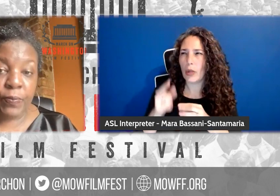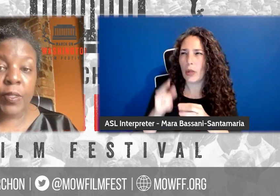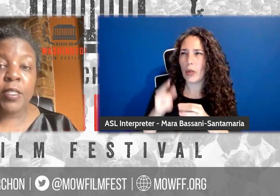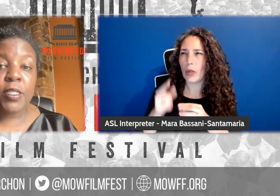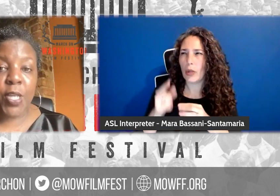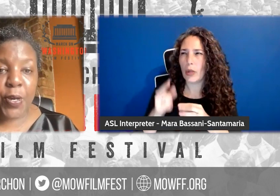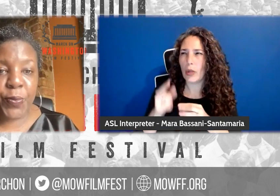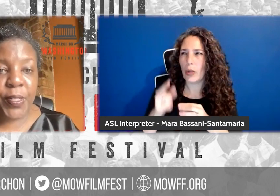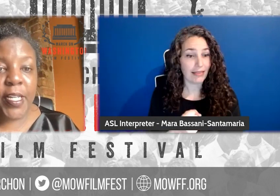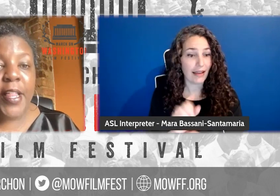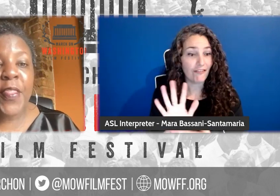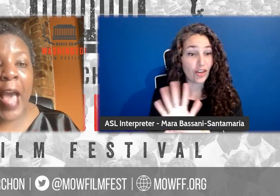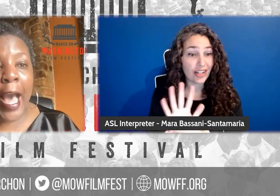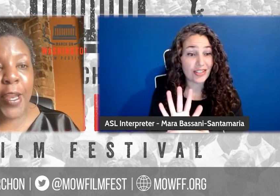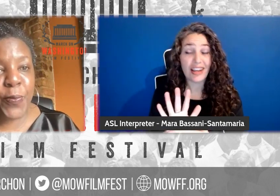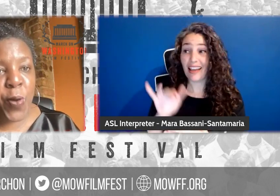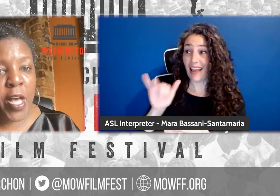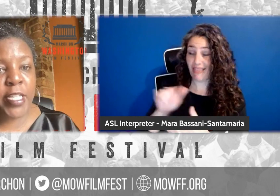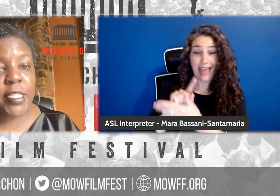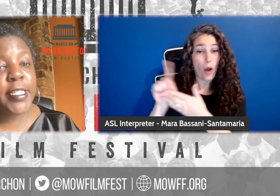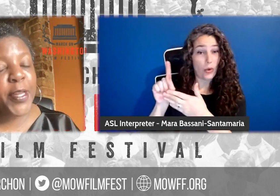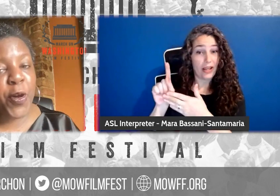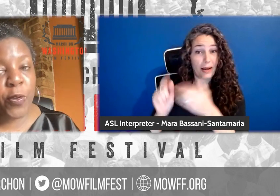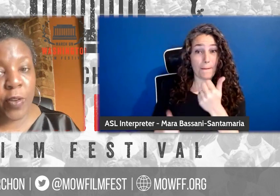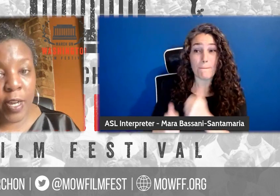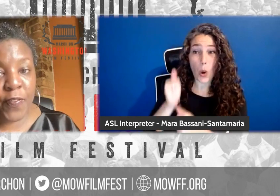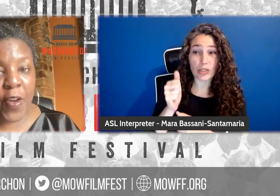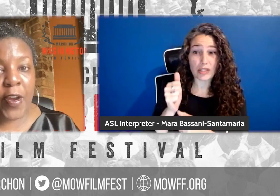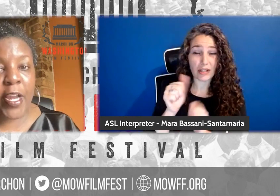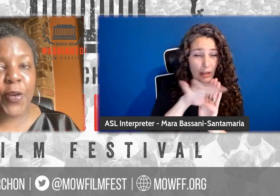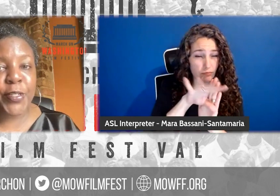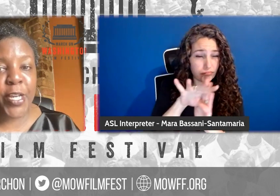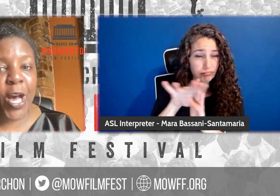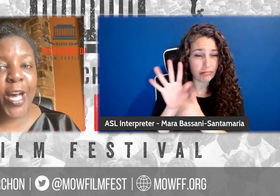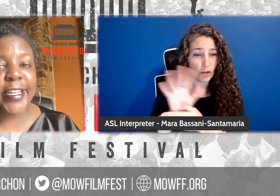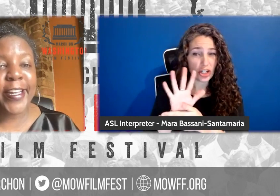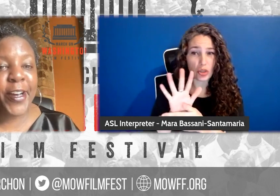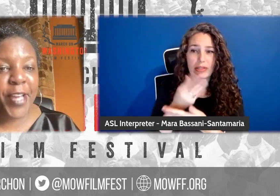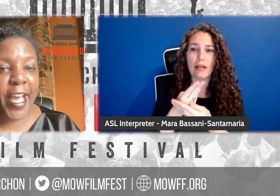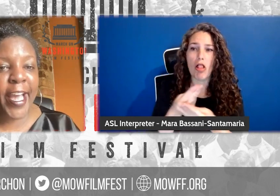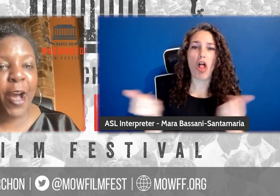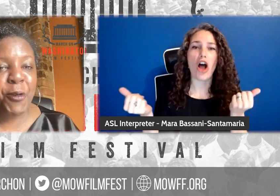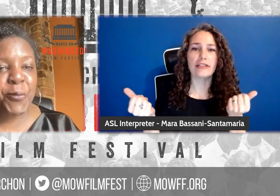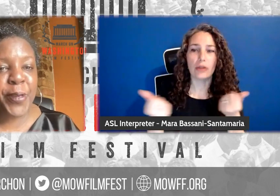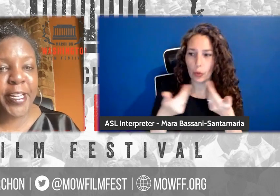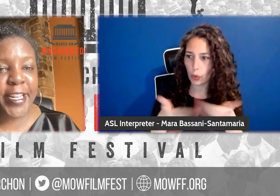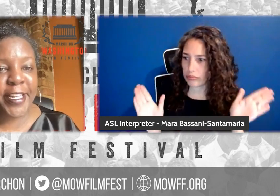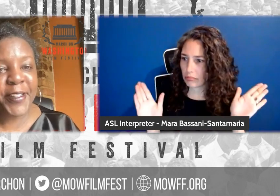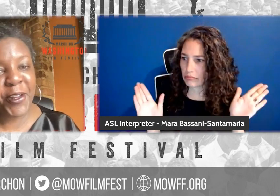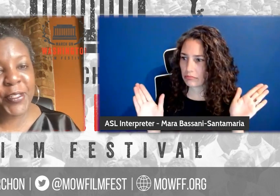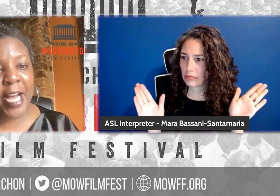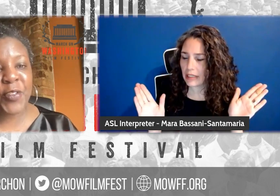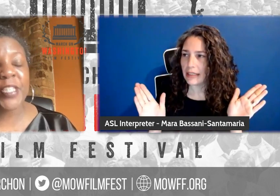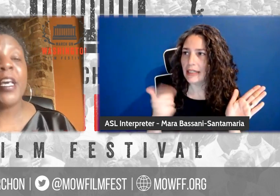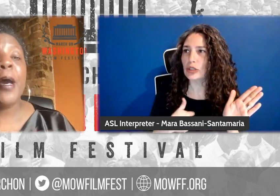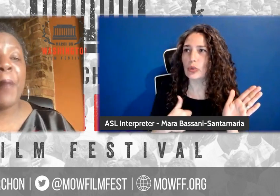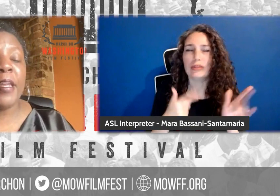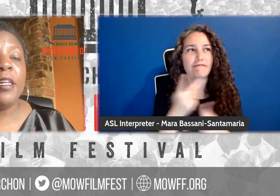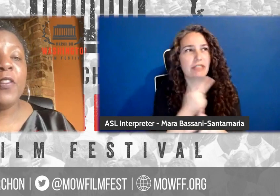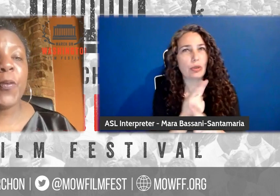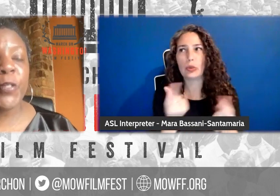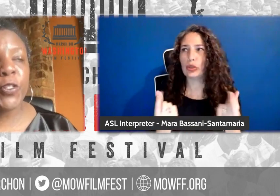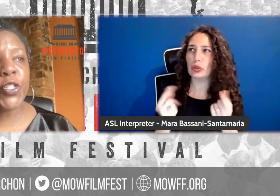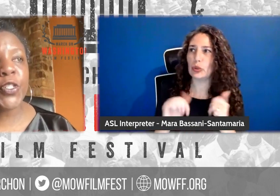week. Wow. So that was, you know, a very early on, okay, how are we going to, you know, tackle this?